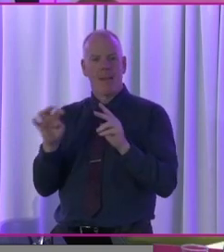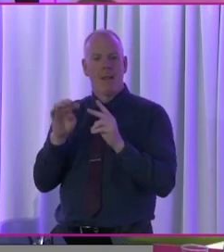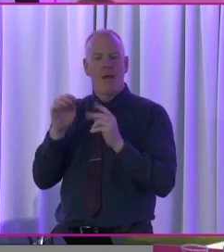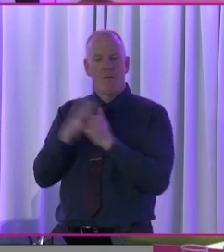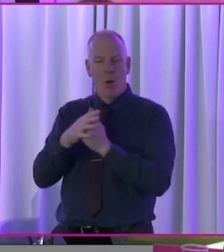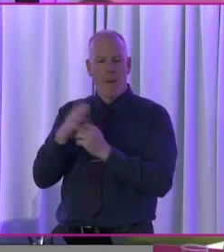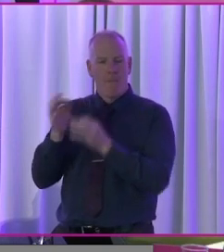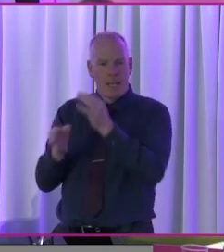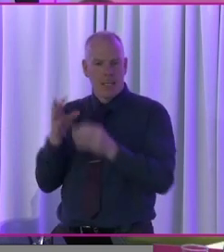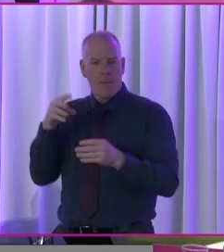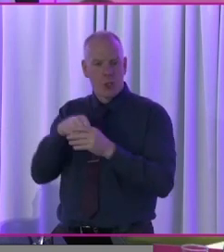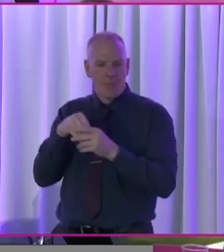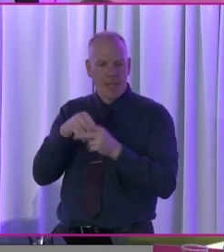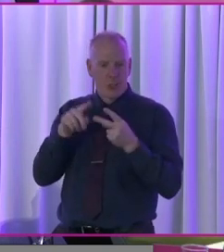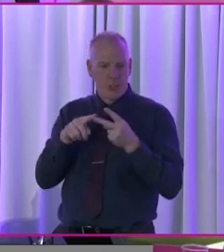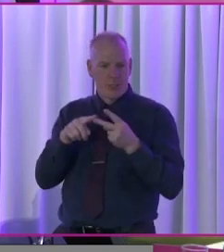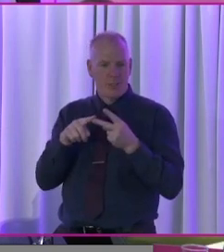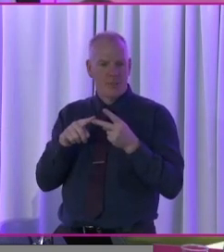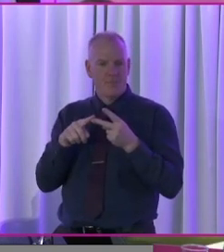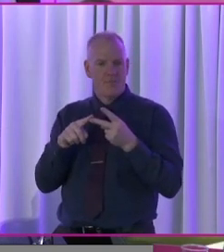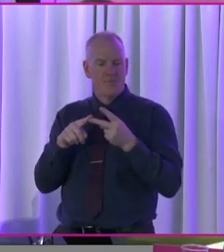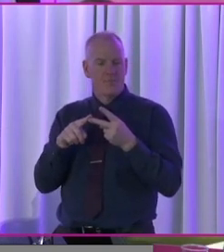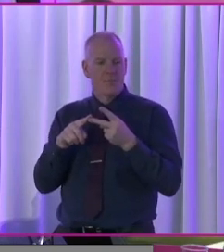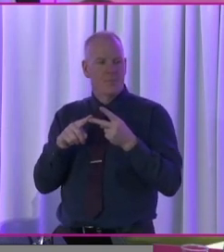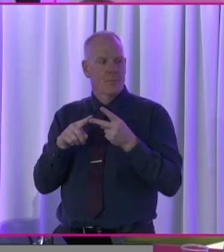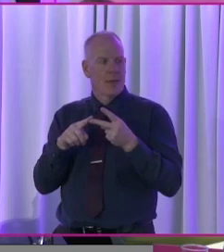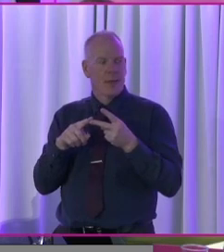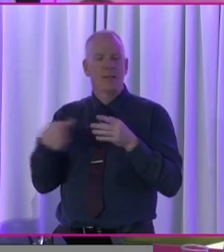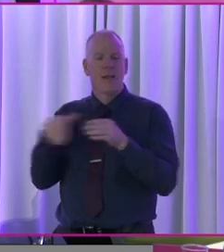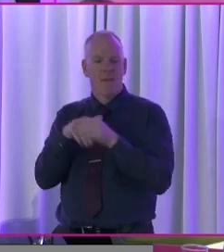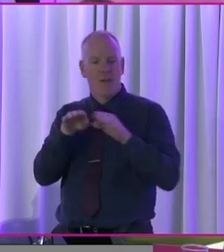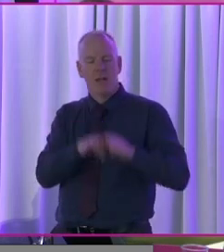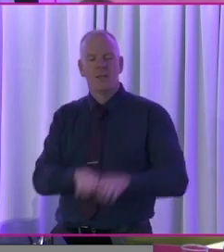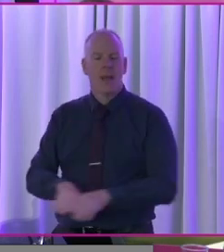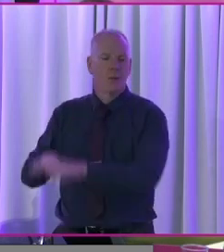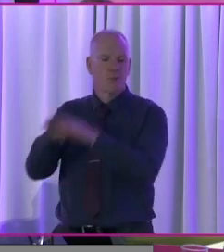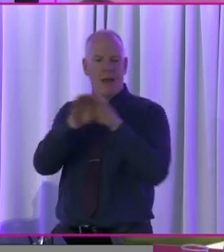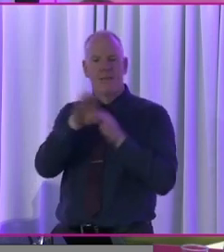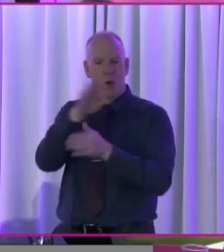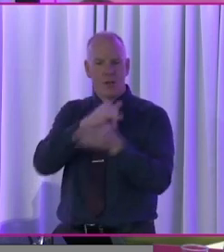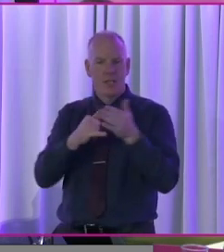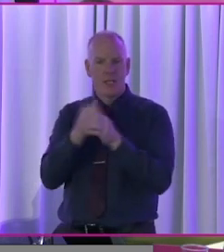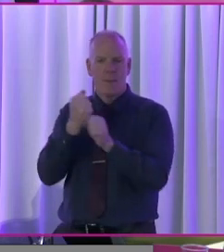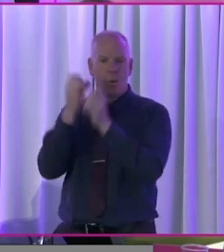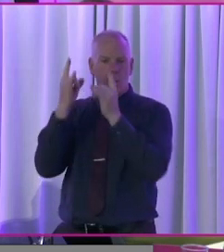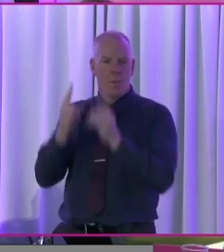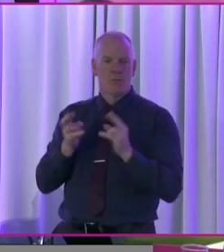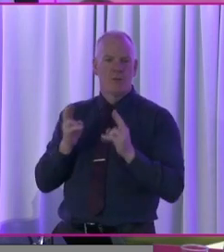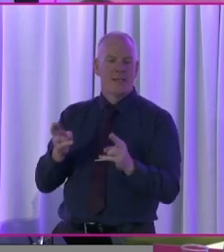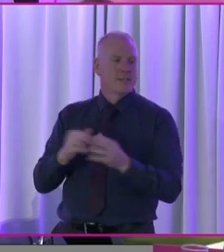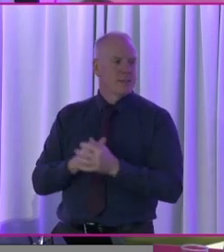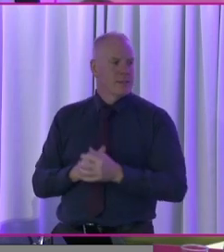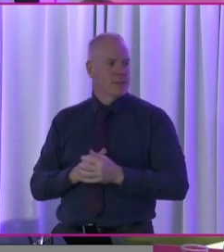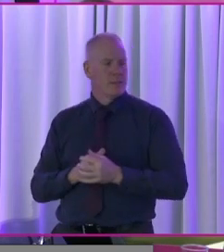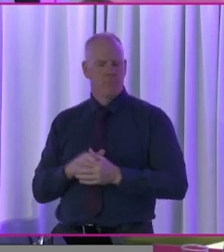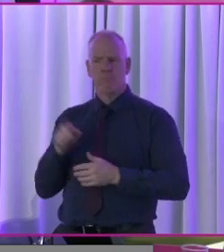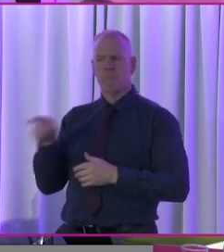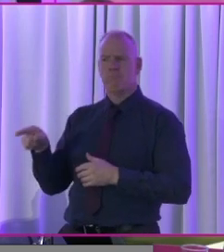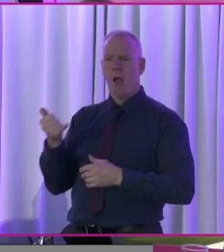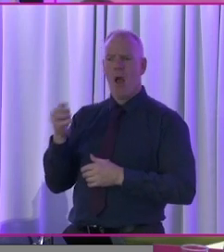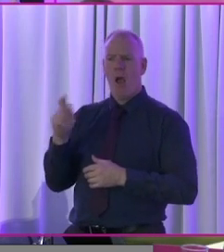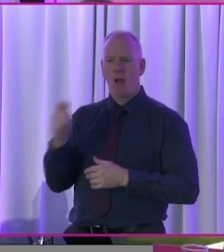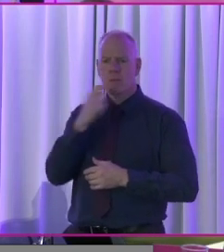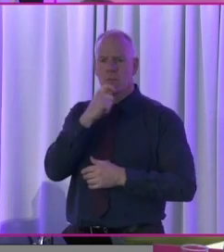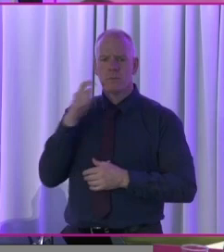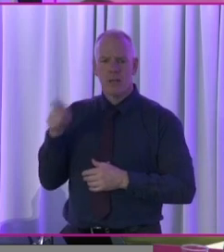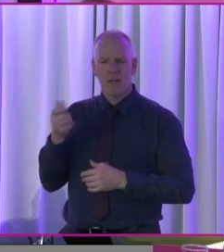participation, which is within the realm of the Office of Democratic Institutions and Human Rights. And I note that art has said there's going